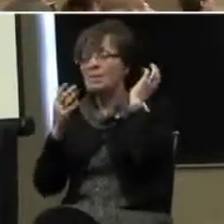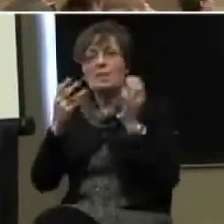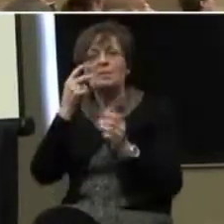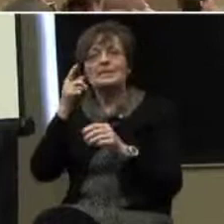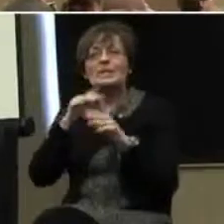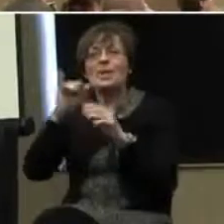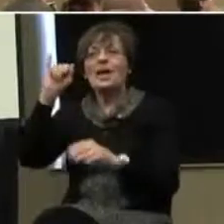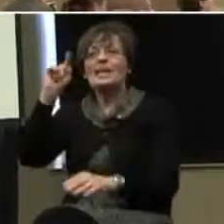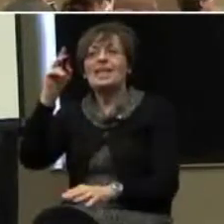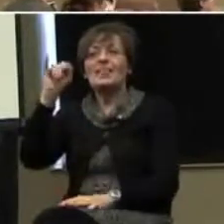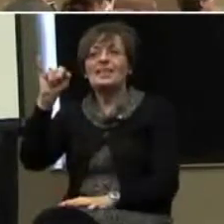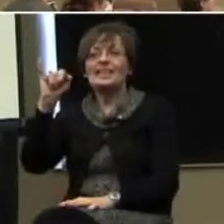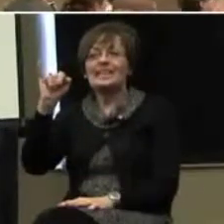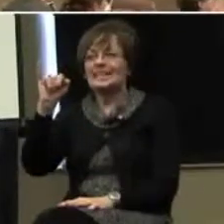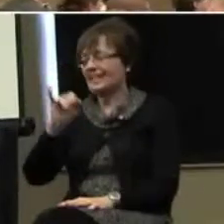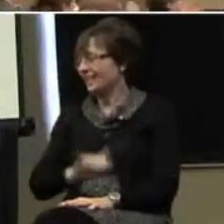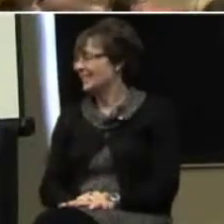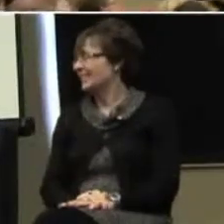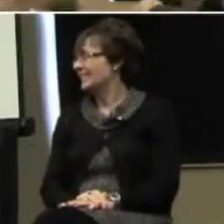see you at uni.